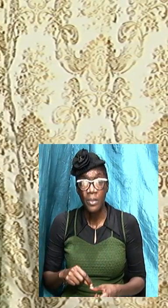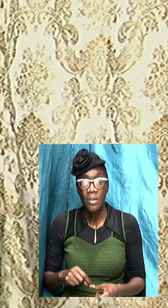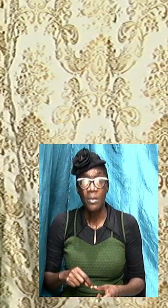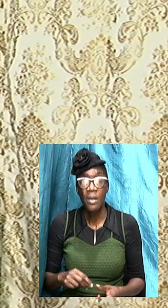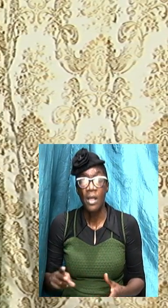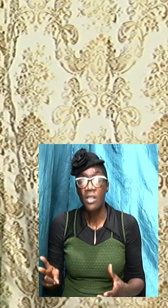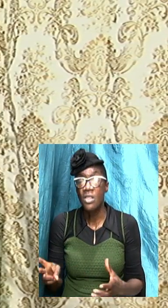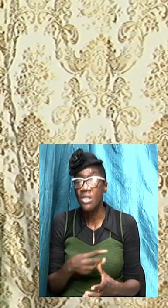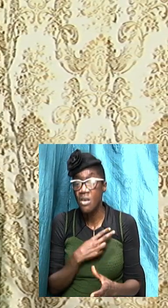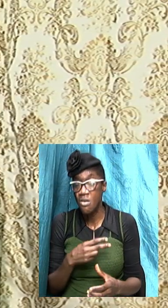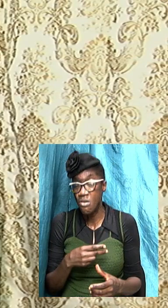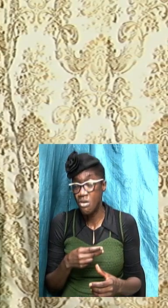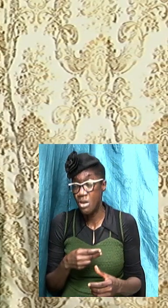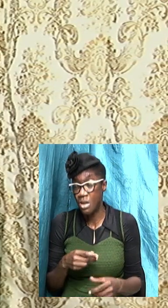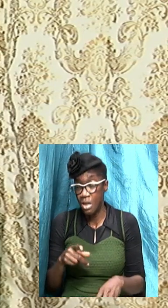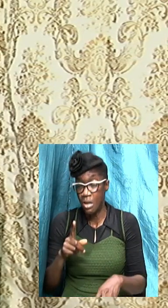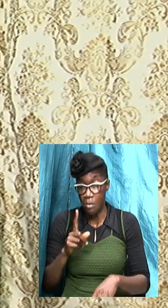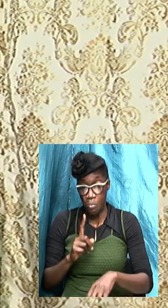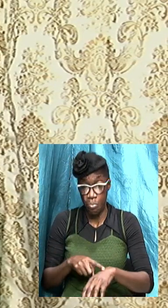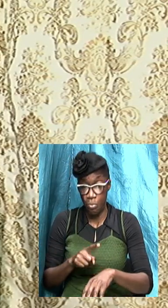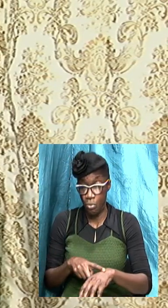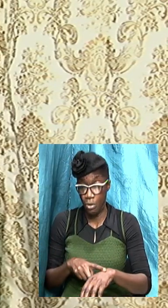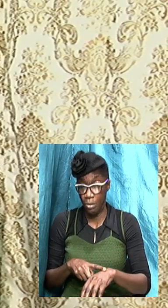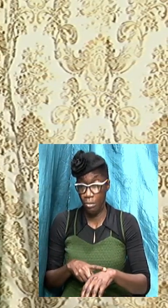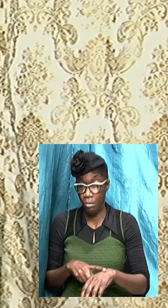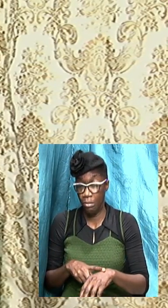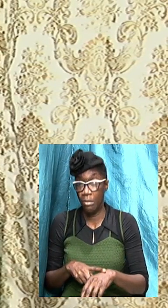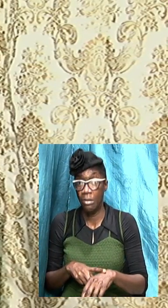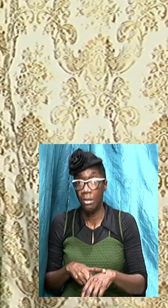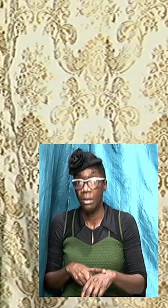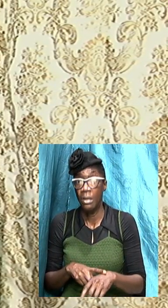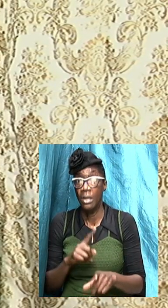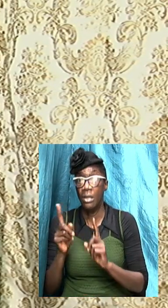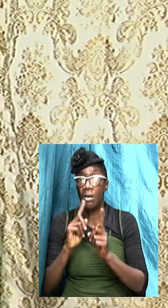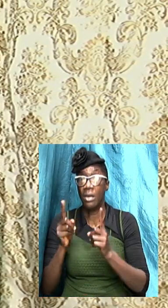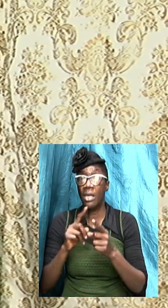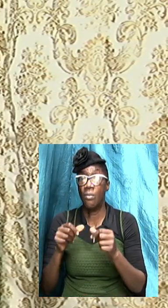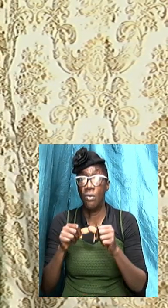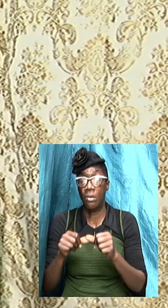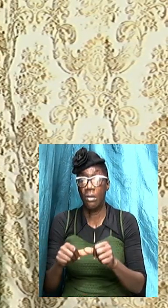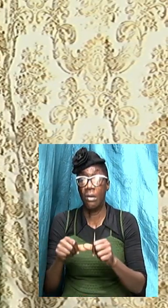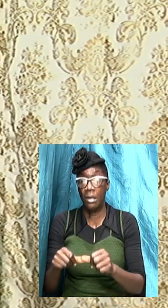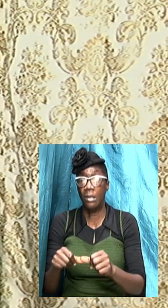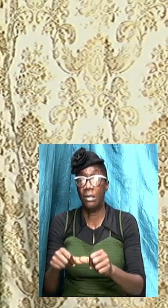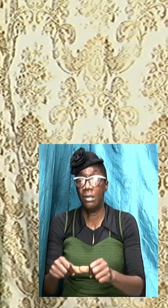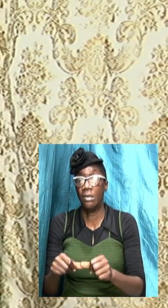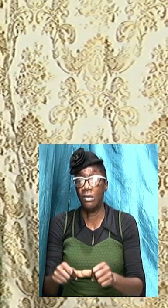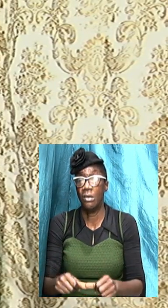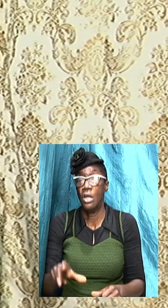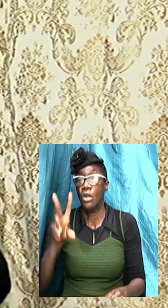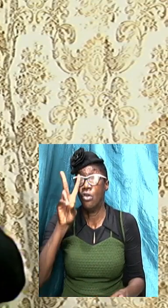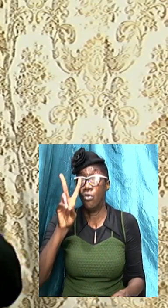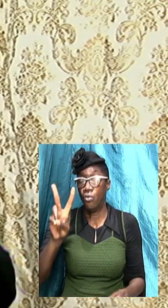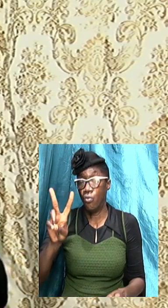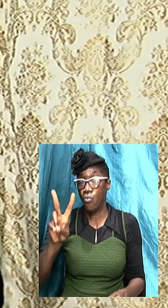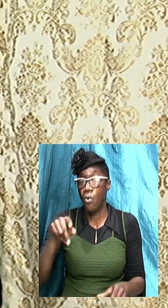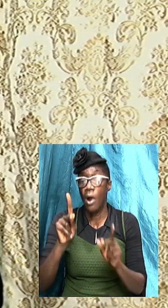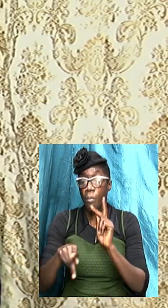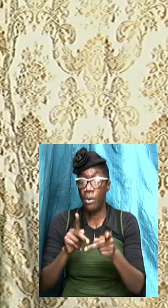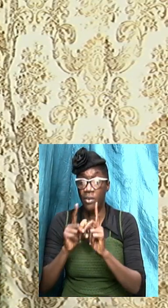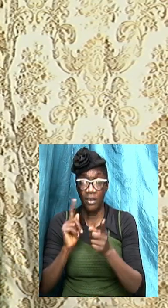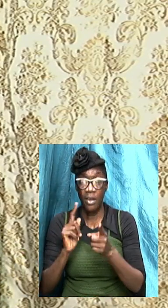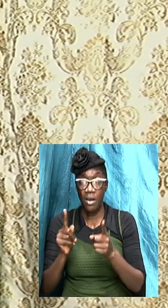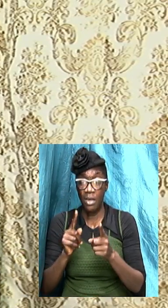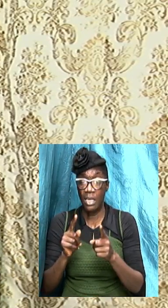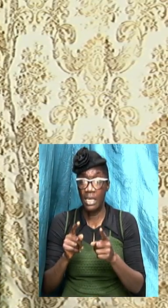talk about consistency because like we were saying two persons can be talking and they are using the same scripture but let us look at